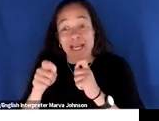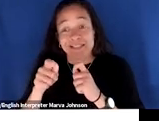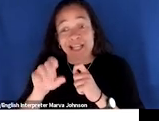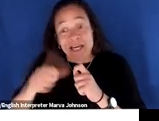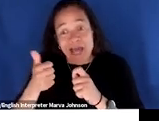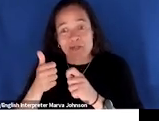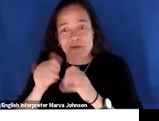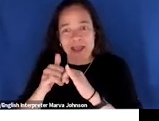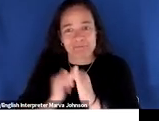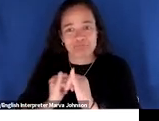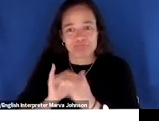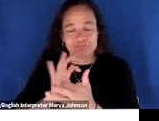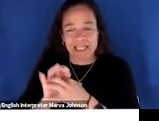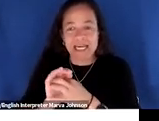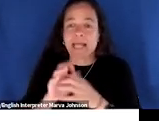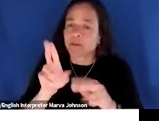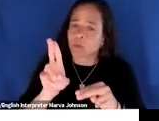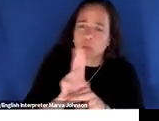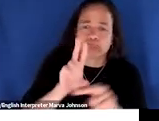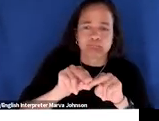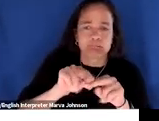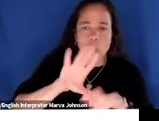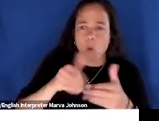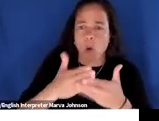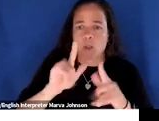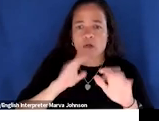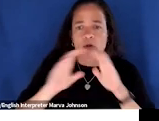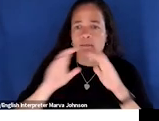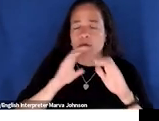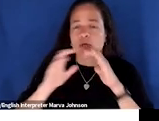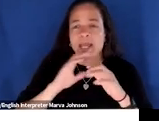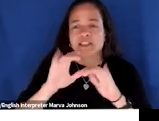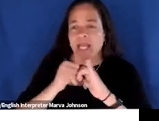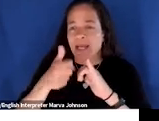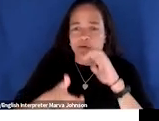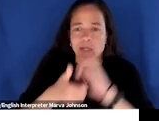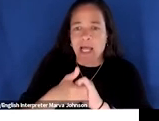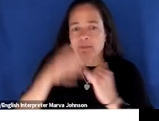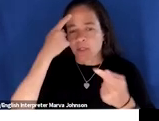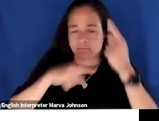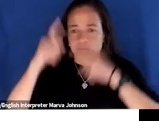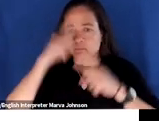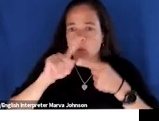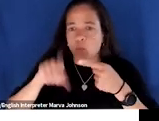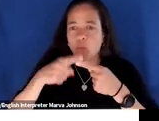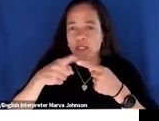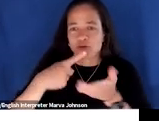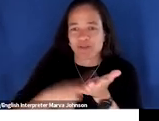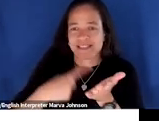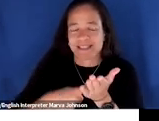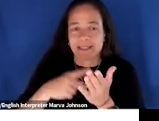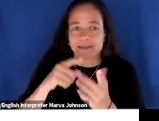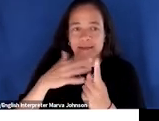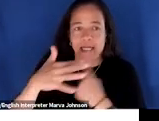um slack communications and other ways that you guys collaborate and connect to talk about climate change last slide for me